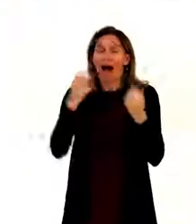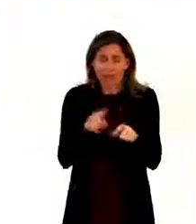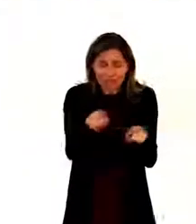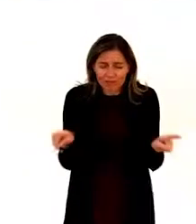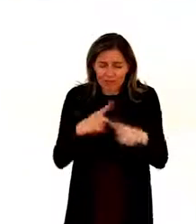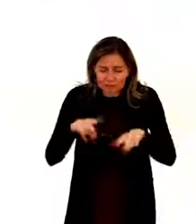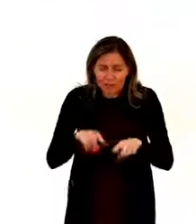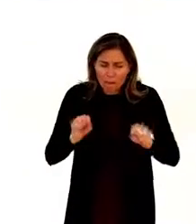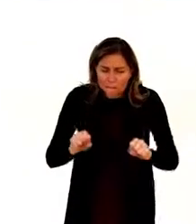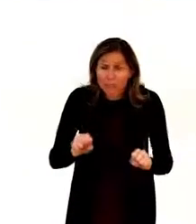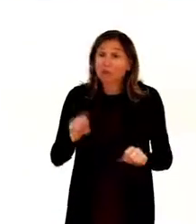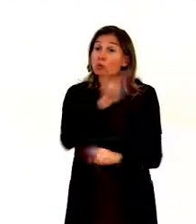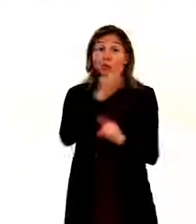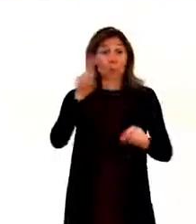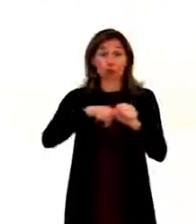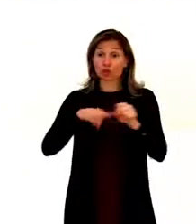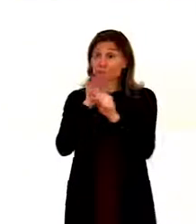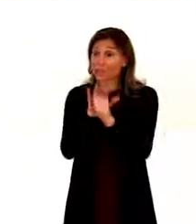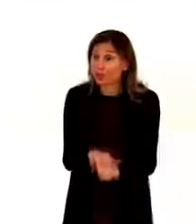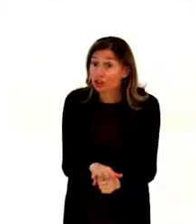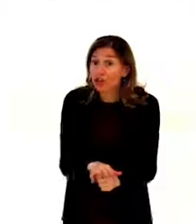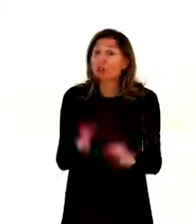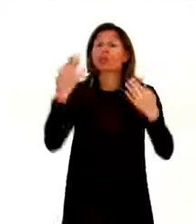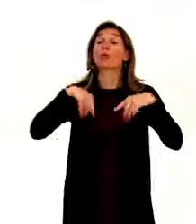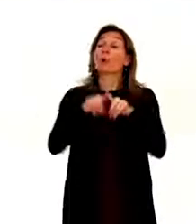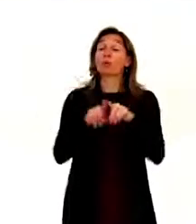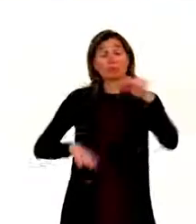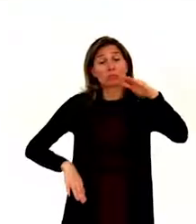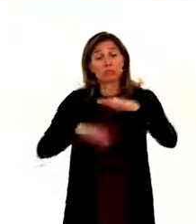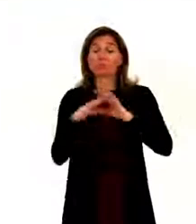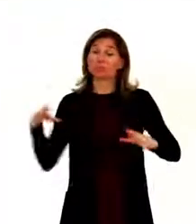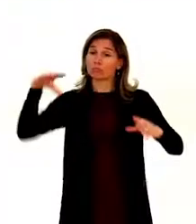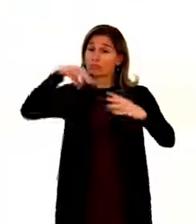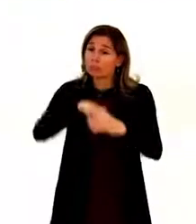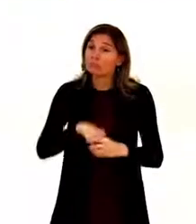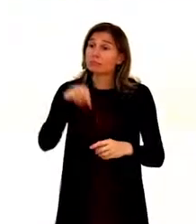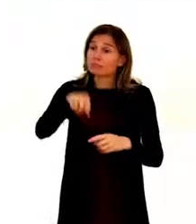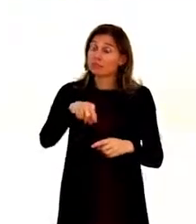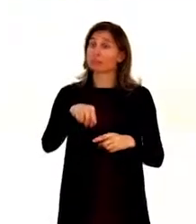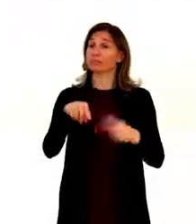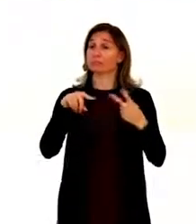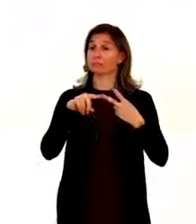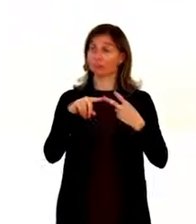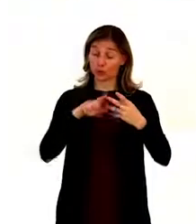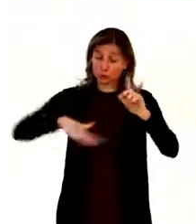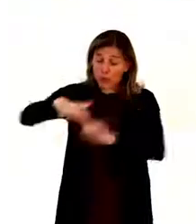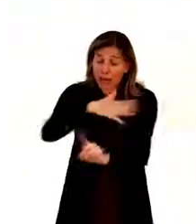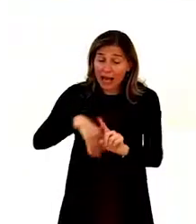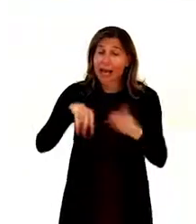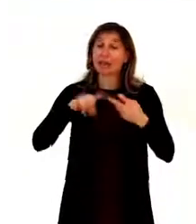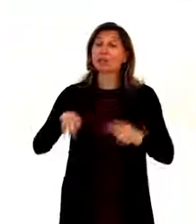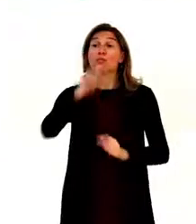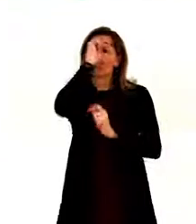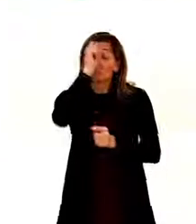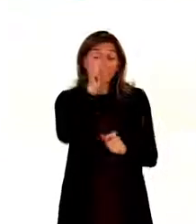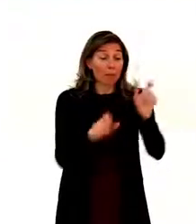Non-discrimination, full and effective participation and inclusion in society. Respect for difference and acceptance of persons